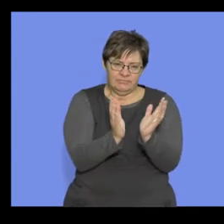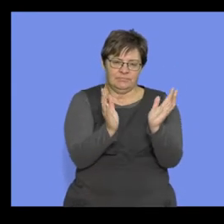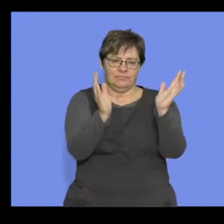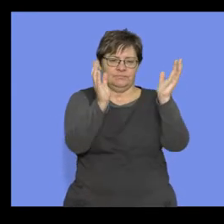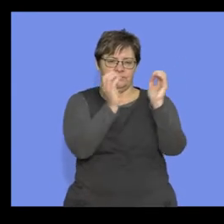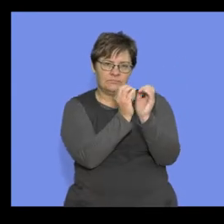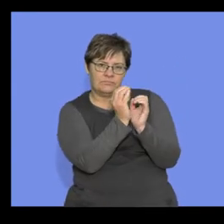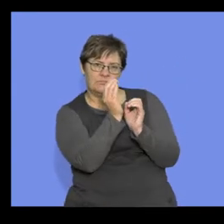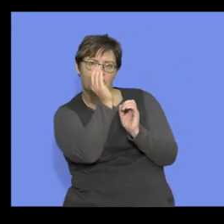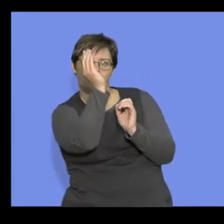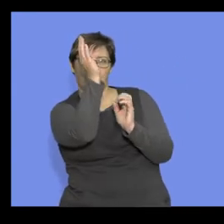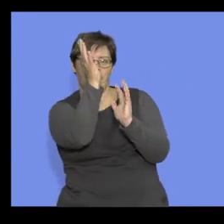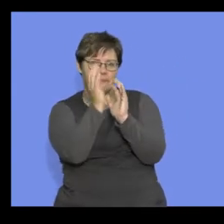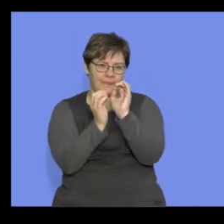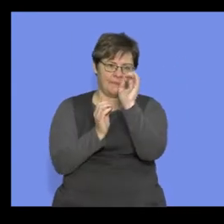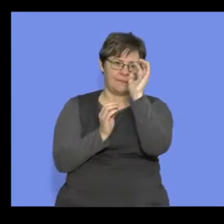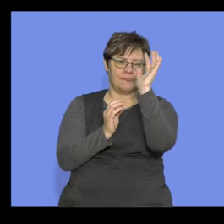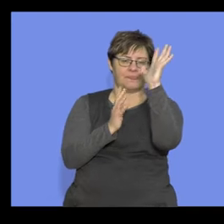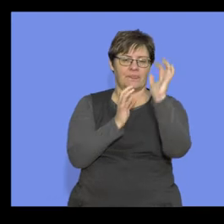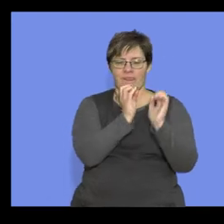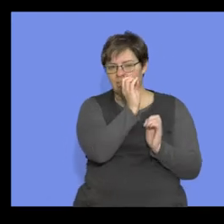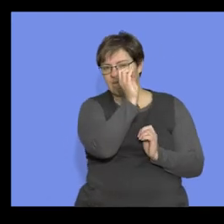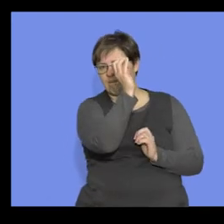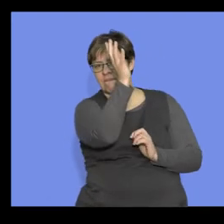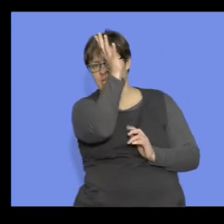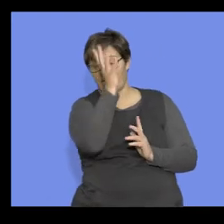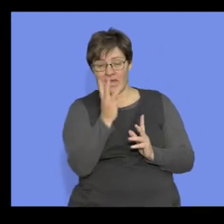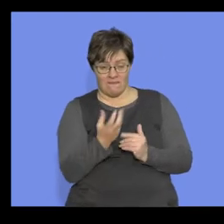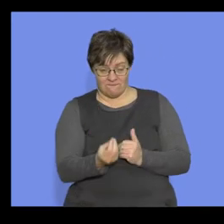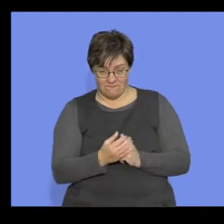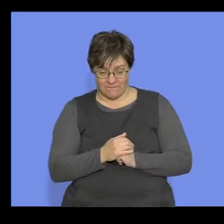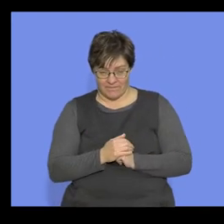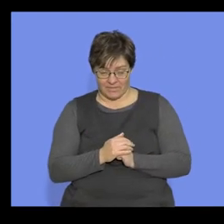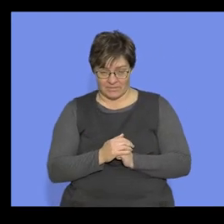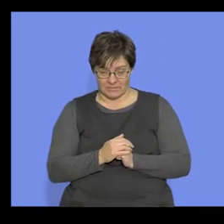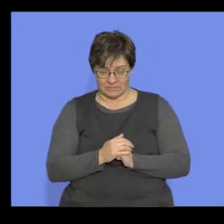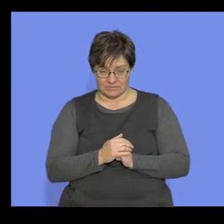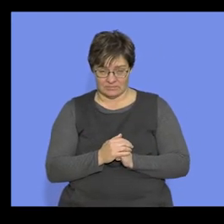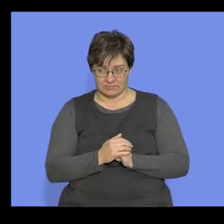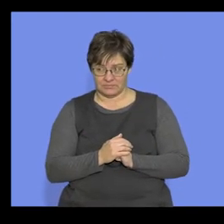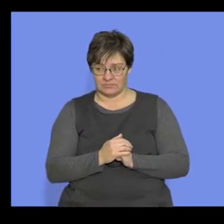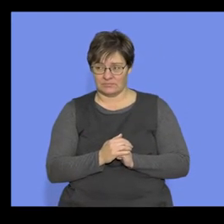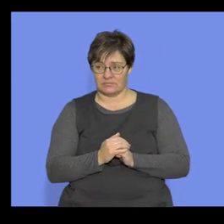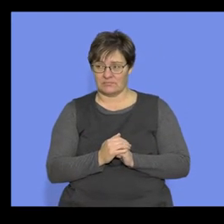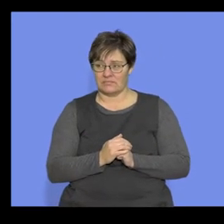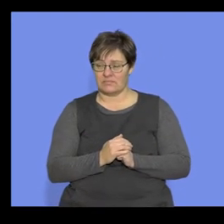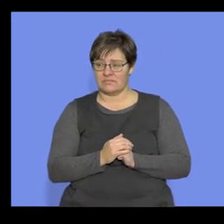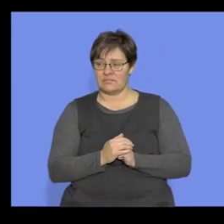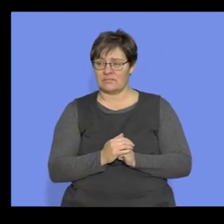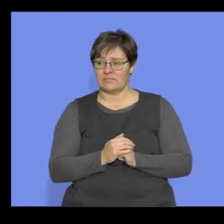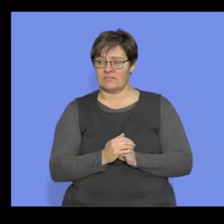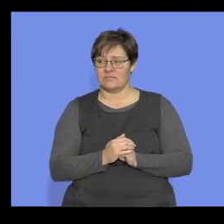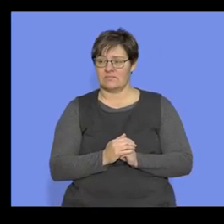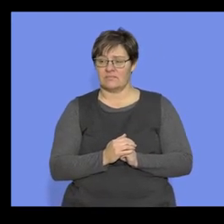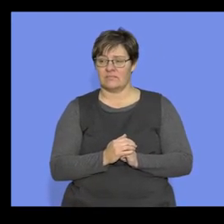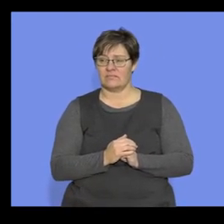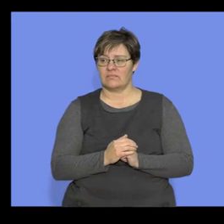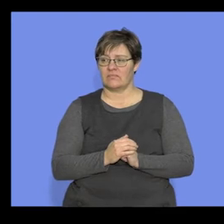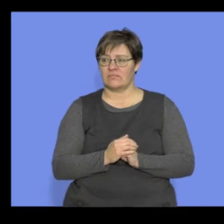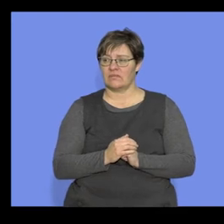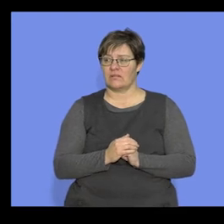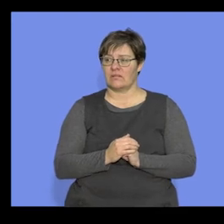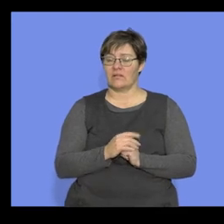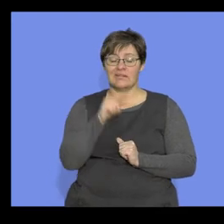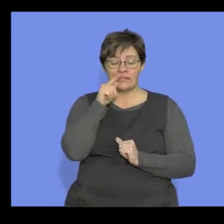happens to the tree trunk? All these branches branch off of it. All right, you see,